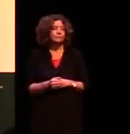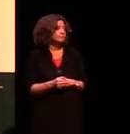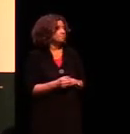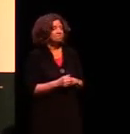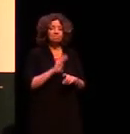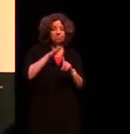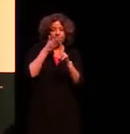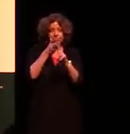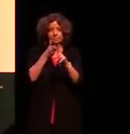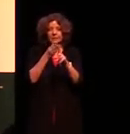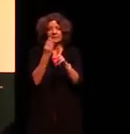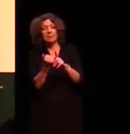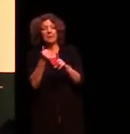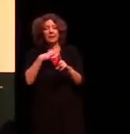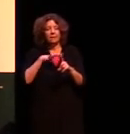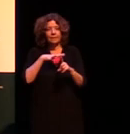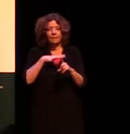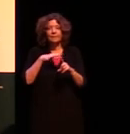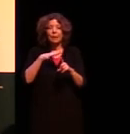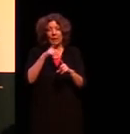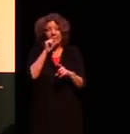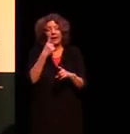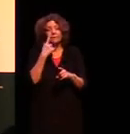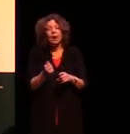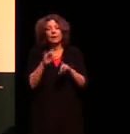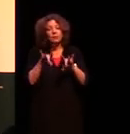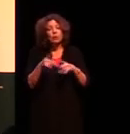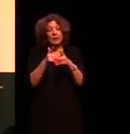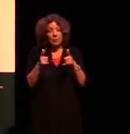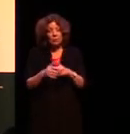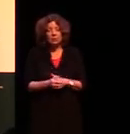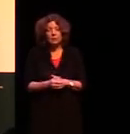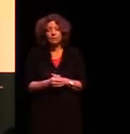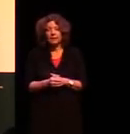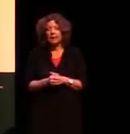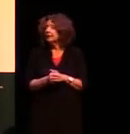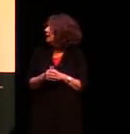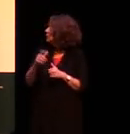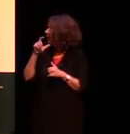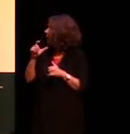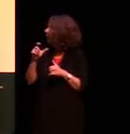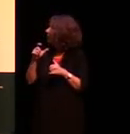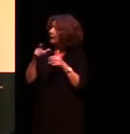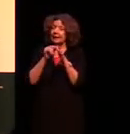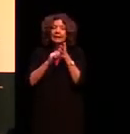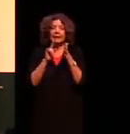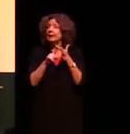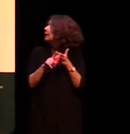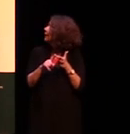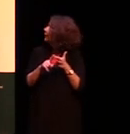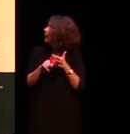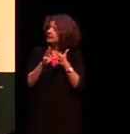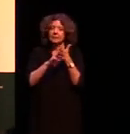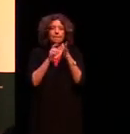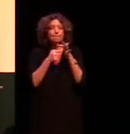phenomenon that we can find in Australian languages is case marking so this is getting a little